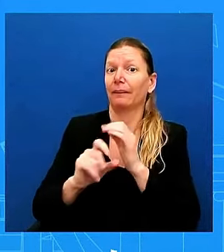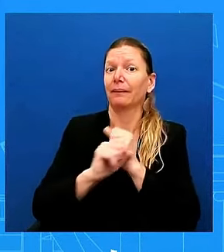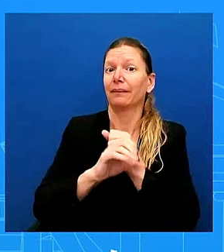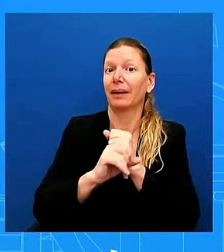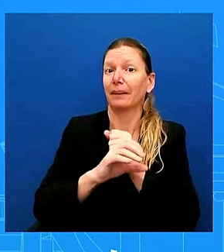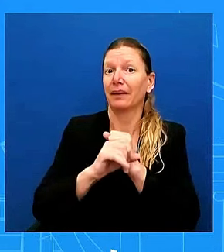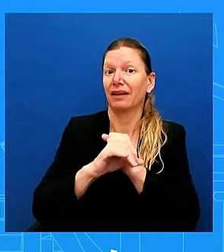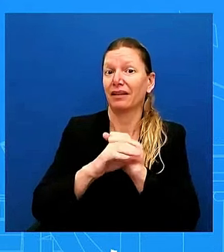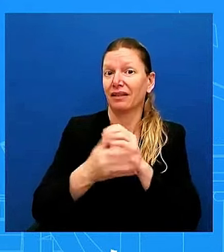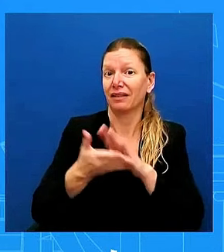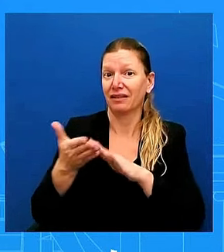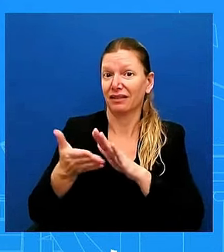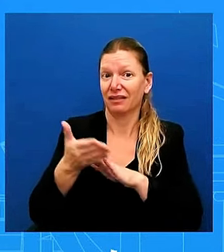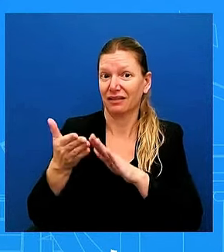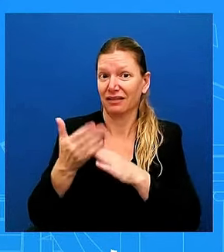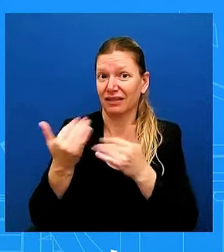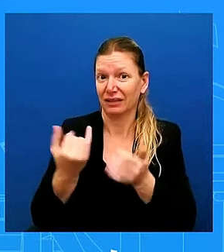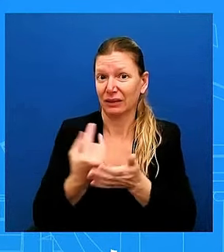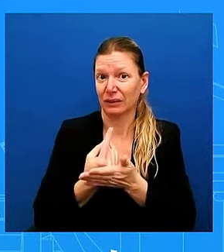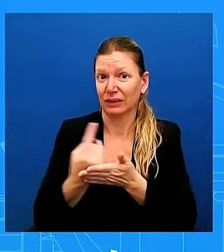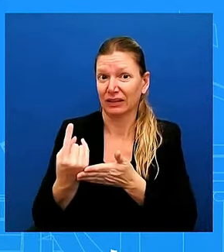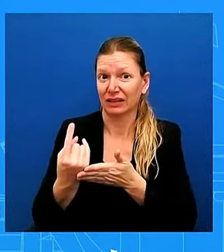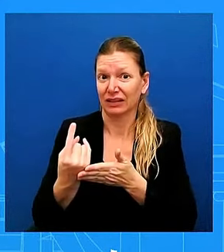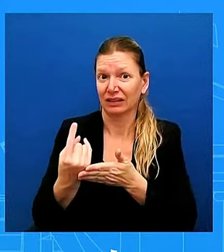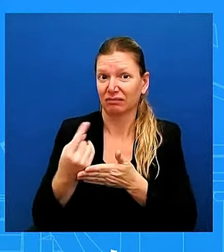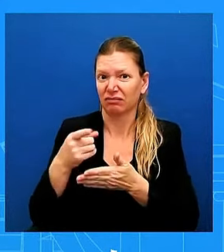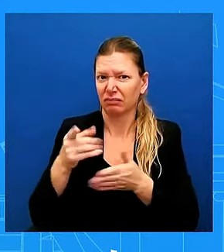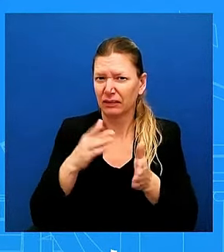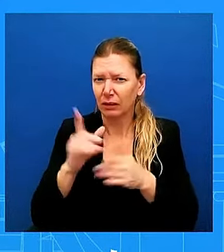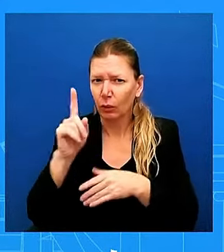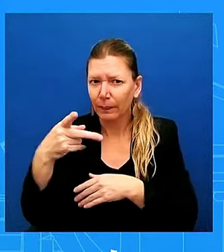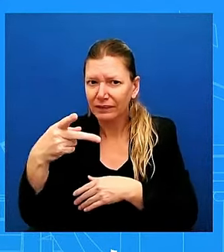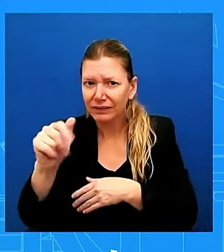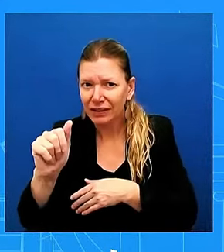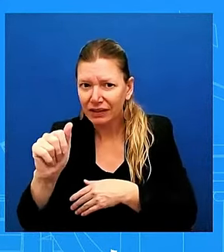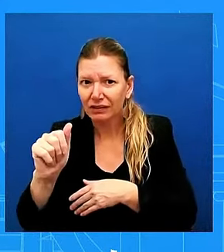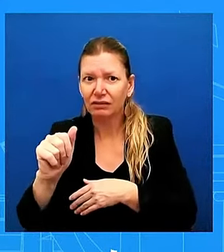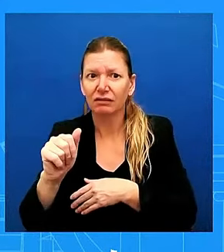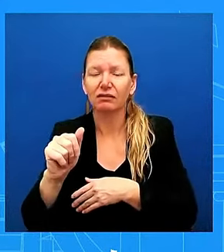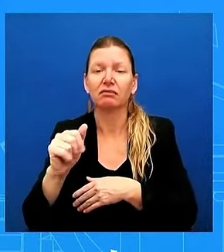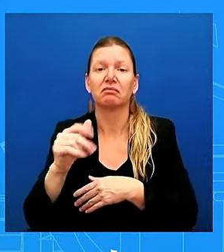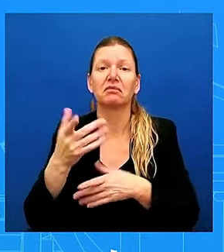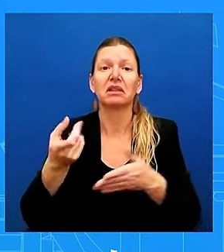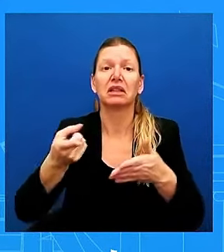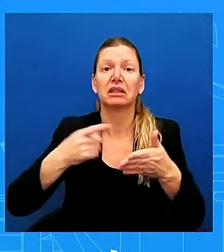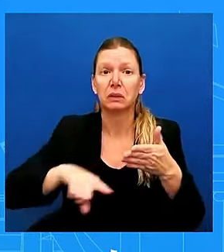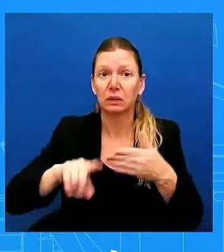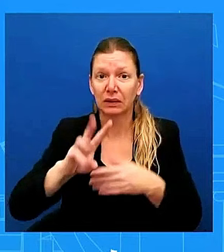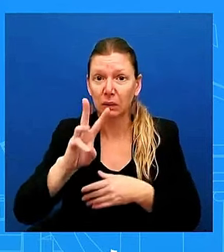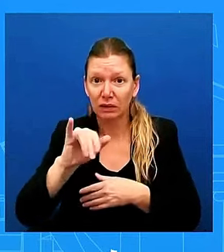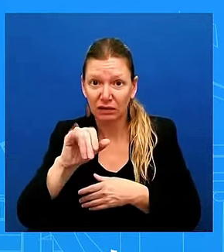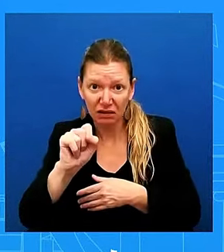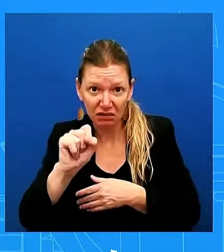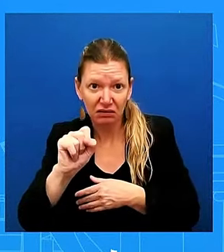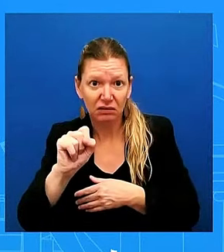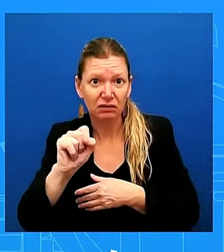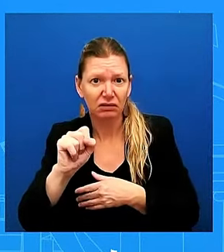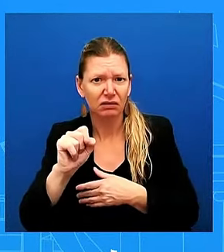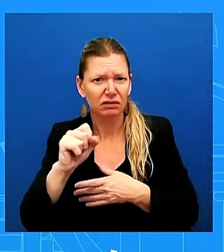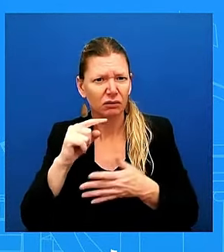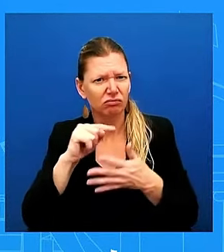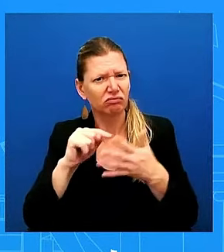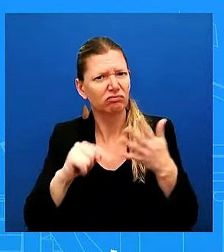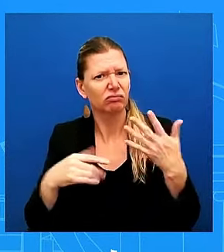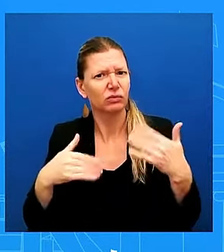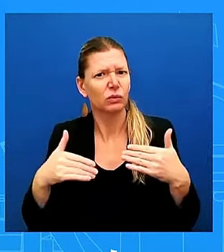and so we have, you know, we, we have, uh, you all have covered how much of a whirlwind week, uh, this has been. And so